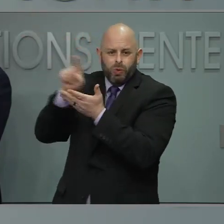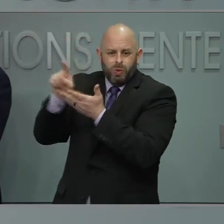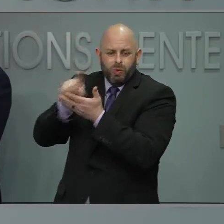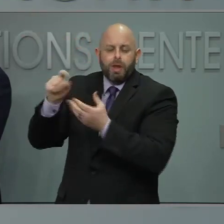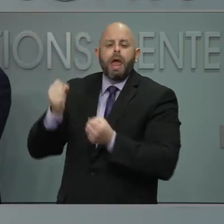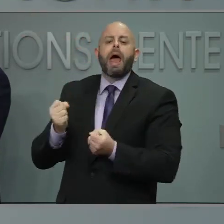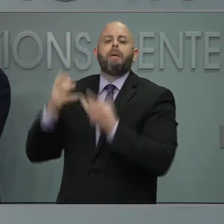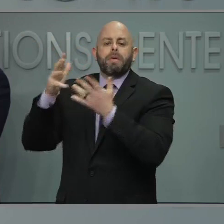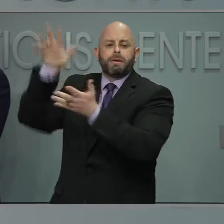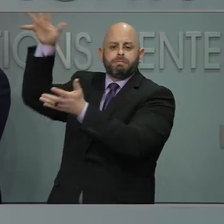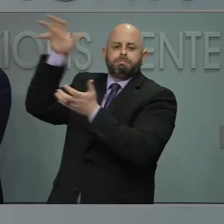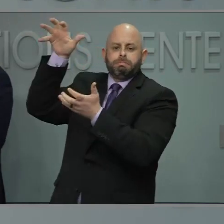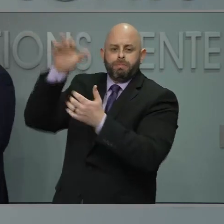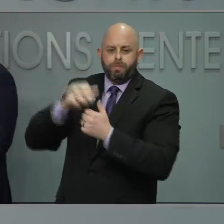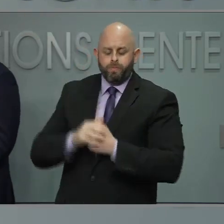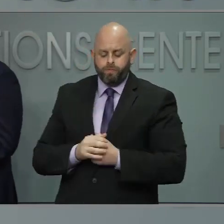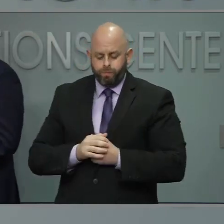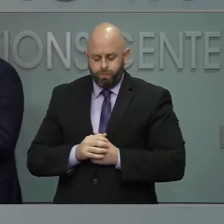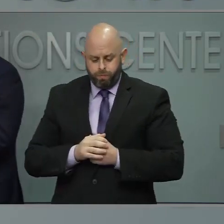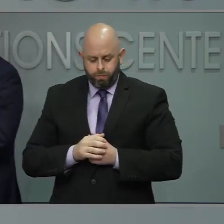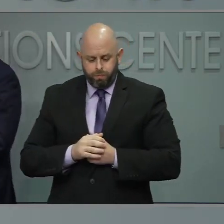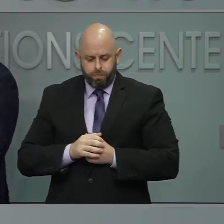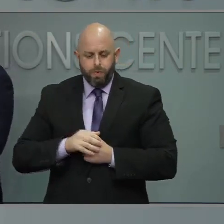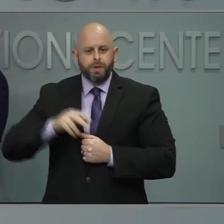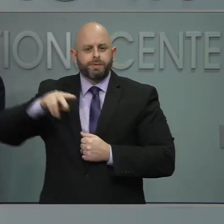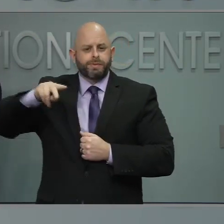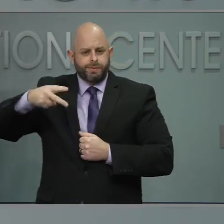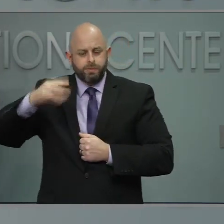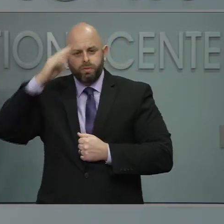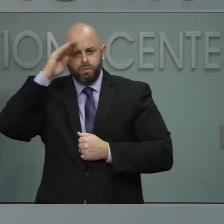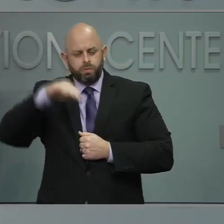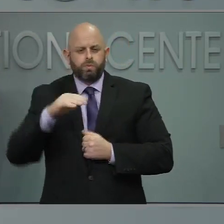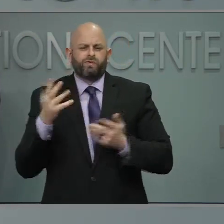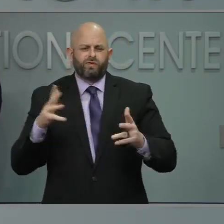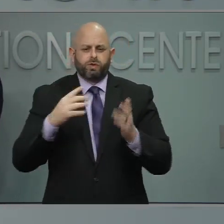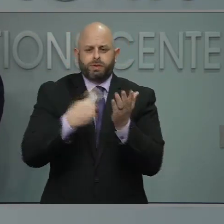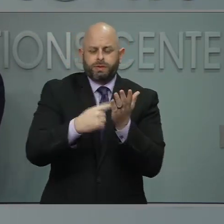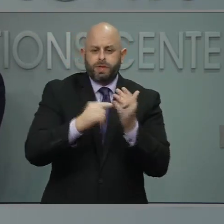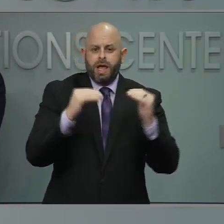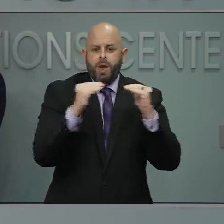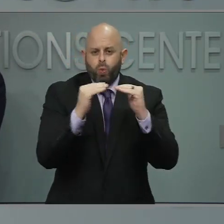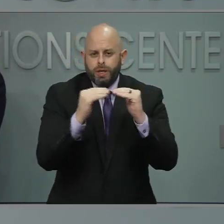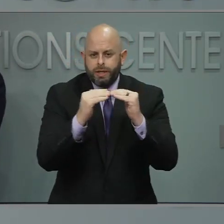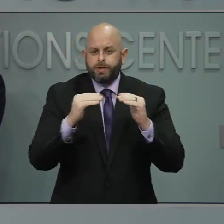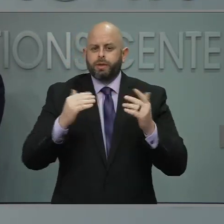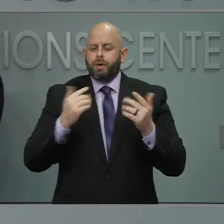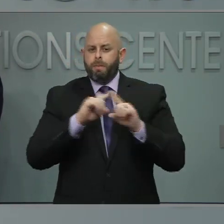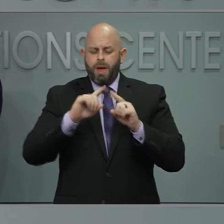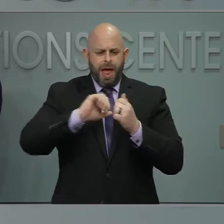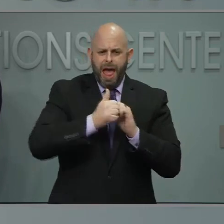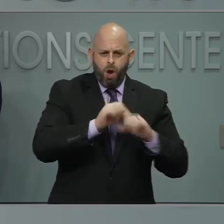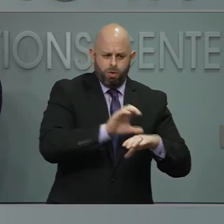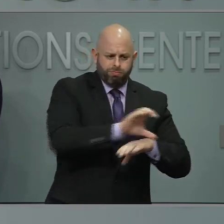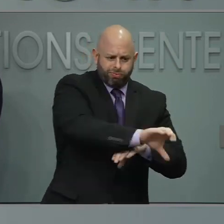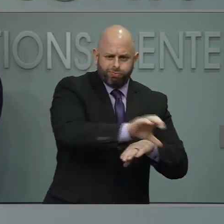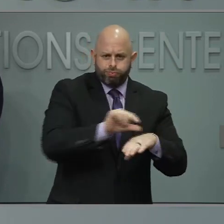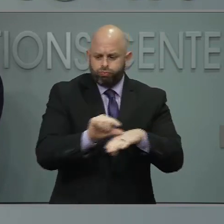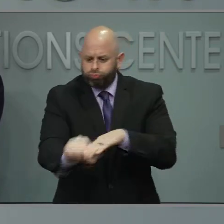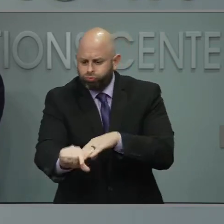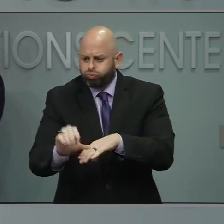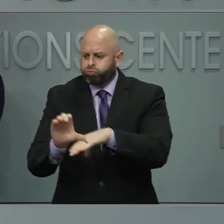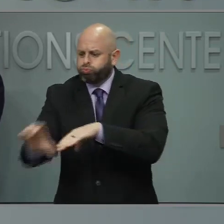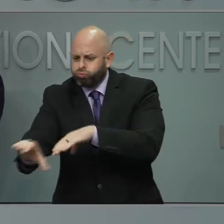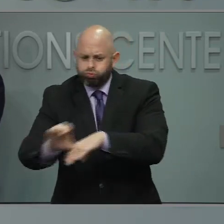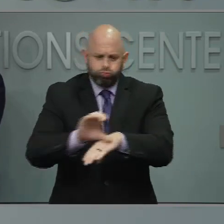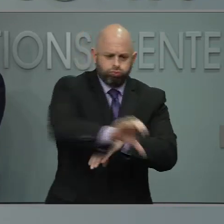equity in this conference, but can you also explain how you're allocating to each county based on need and eligibility? Here in